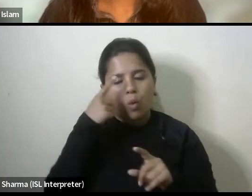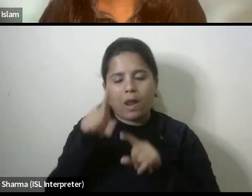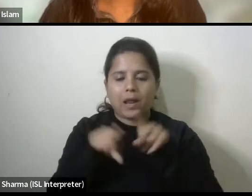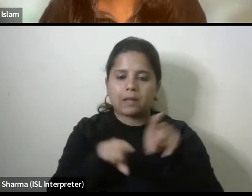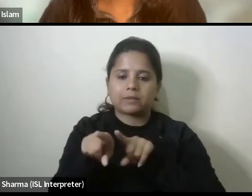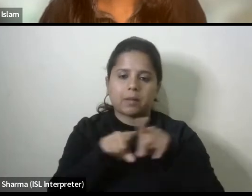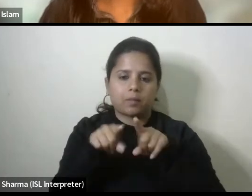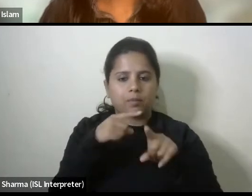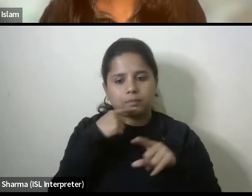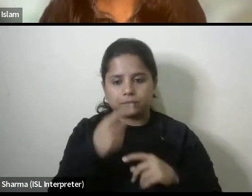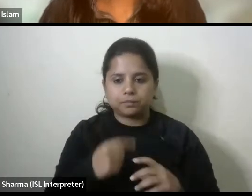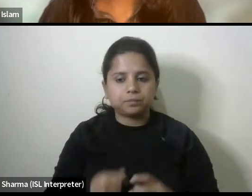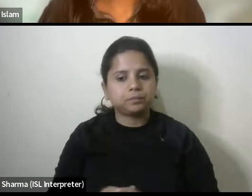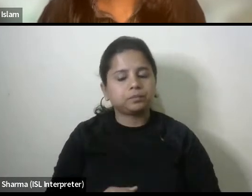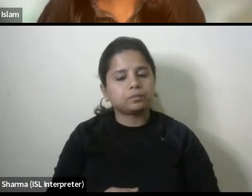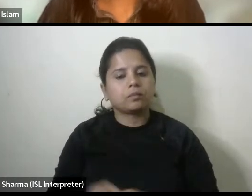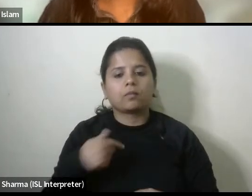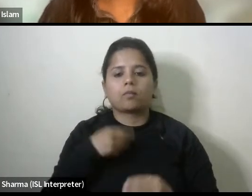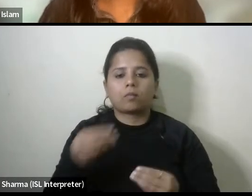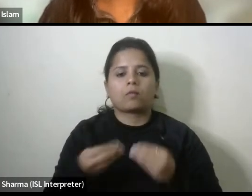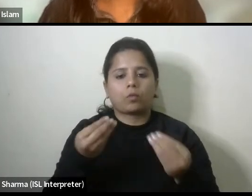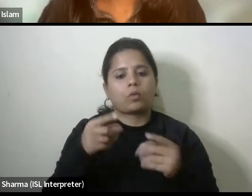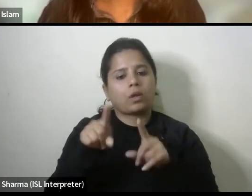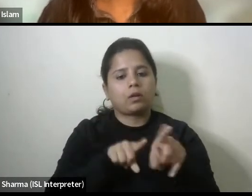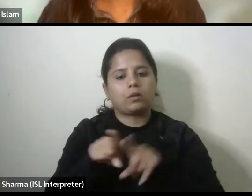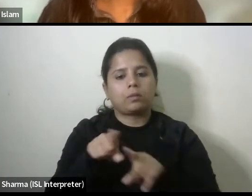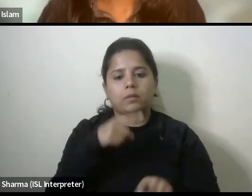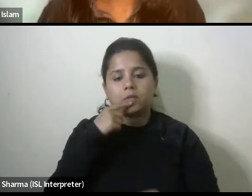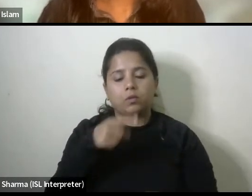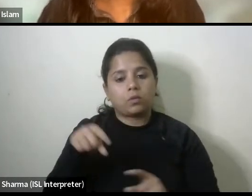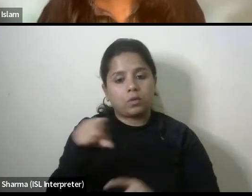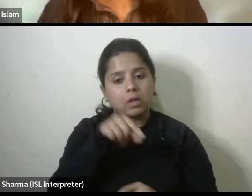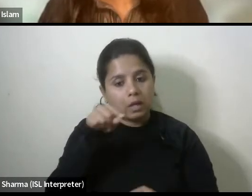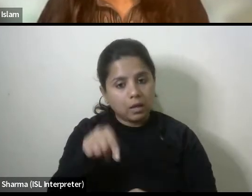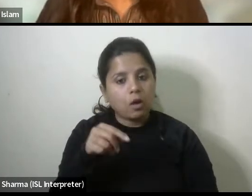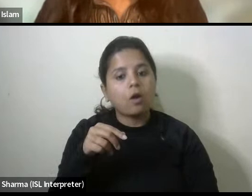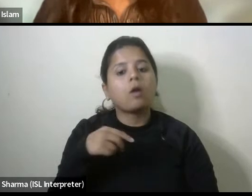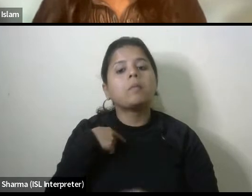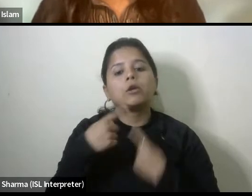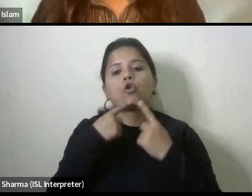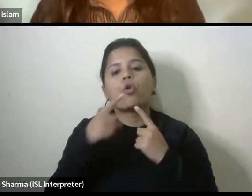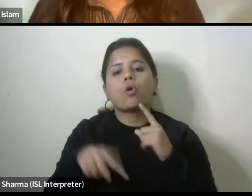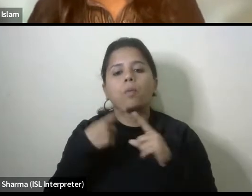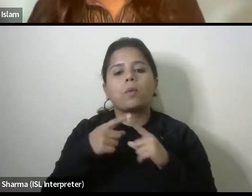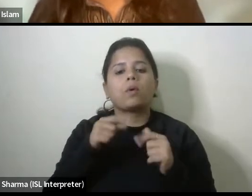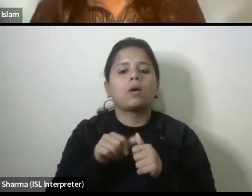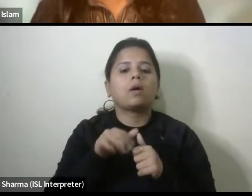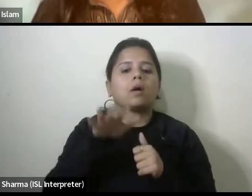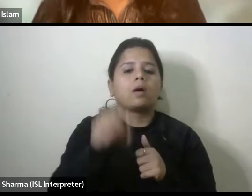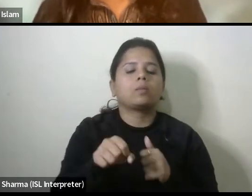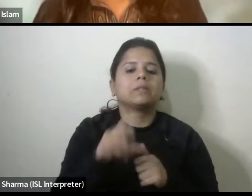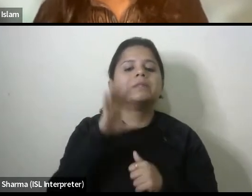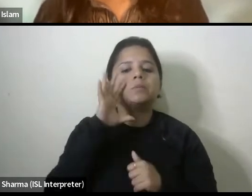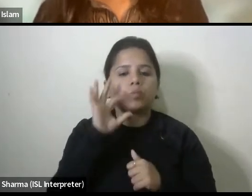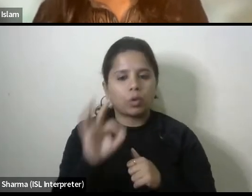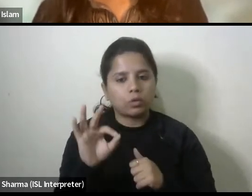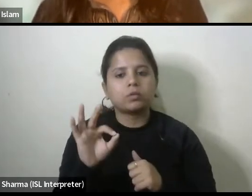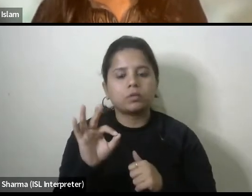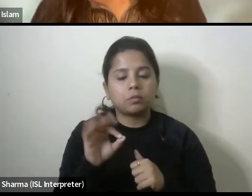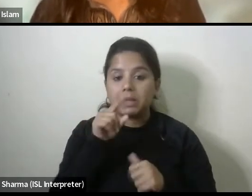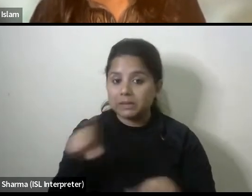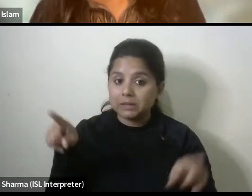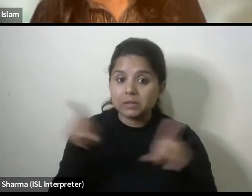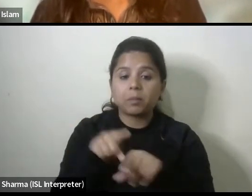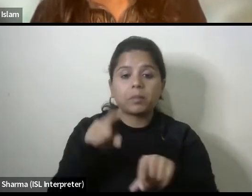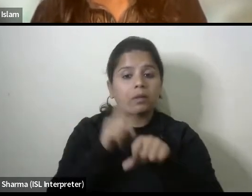um uh i'll give you an example and that is where from we talk about accessibility is important but at the same